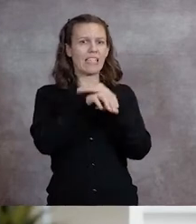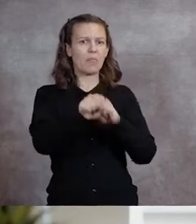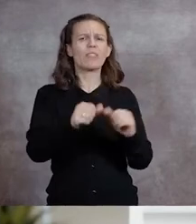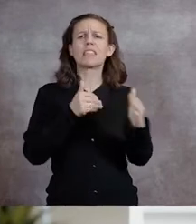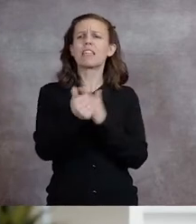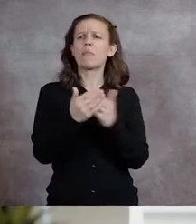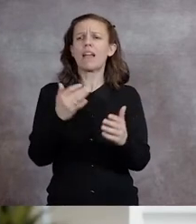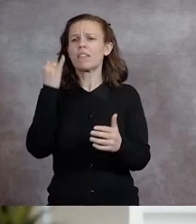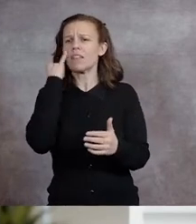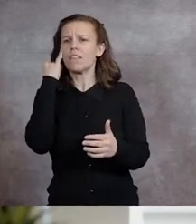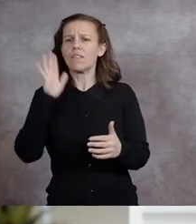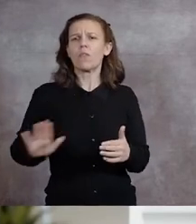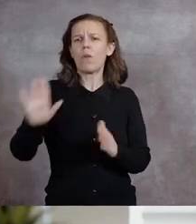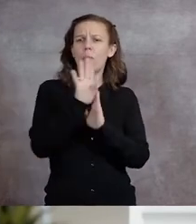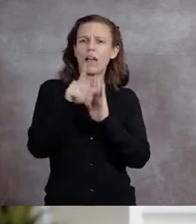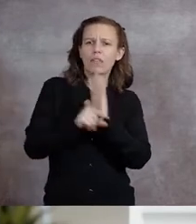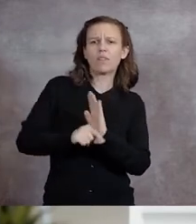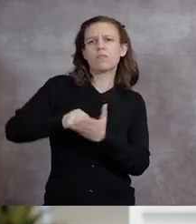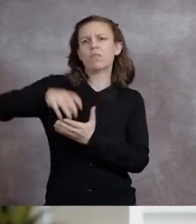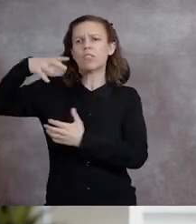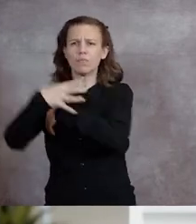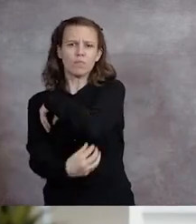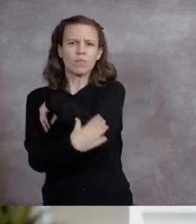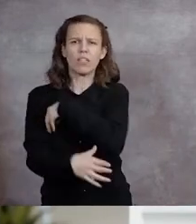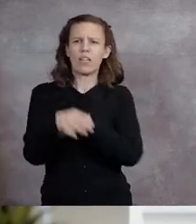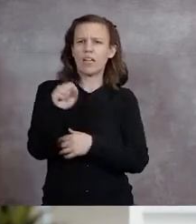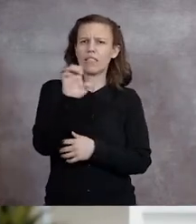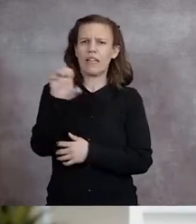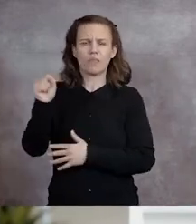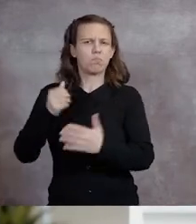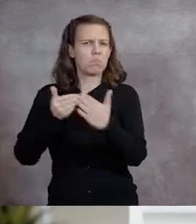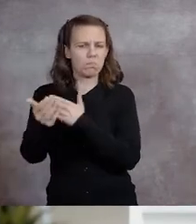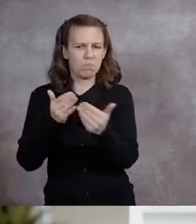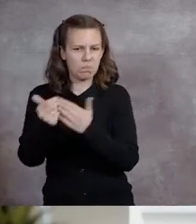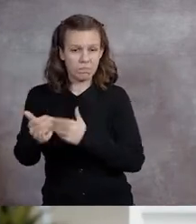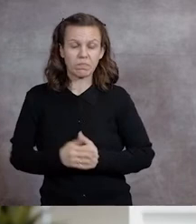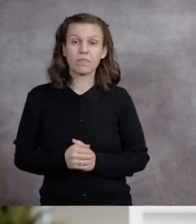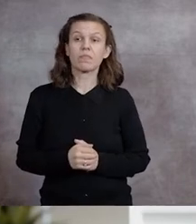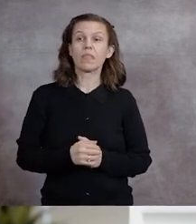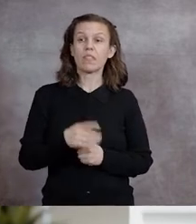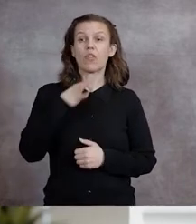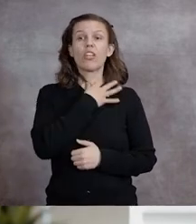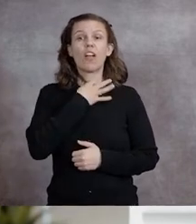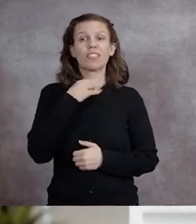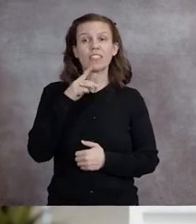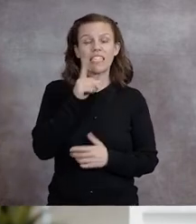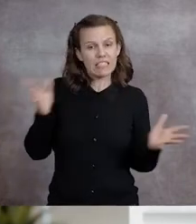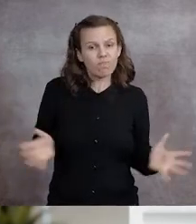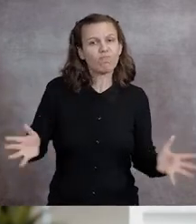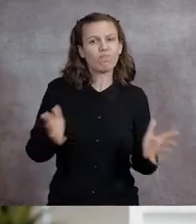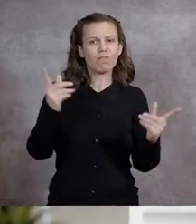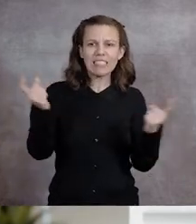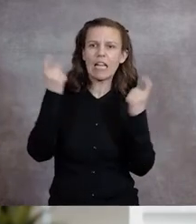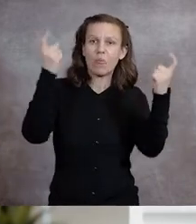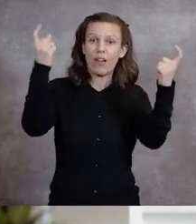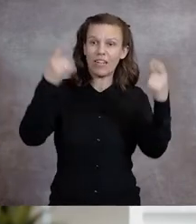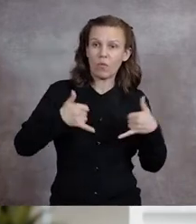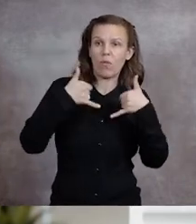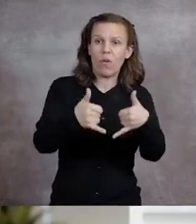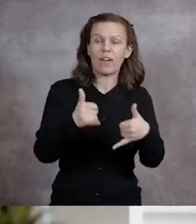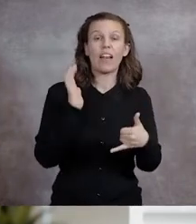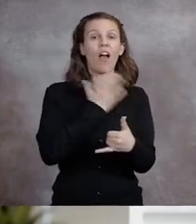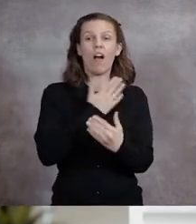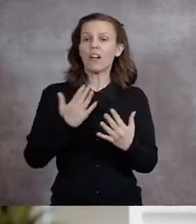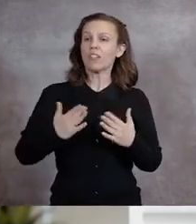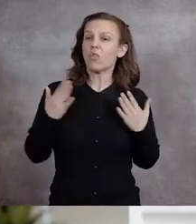socioeconomic status. College is a place where curiosity is celebrated and rewarded, and the joy and energy we get